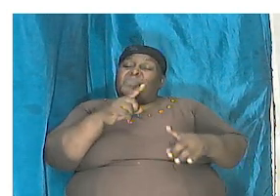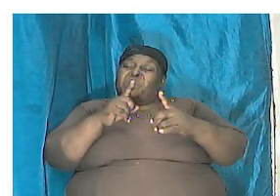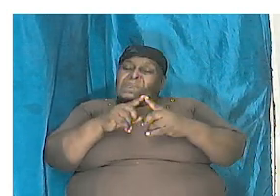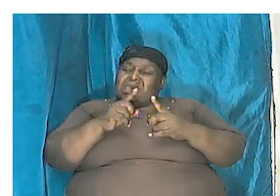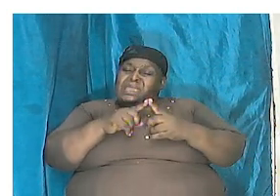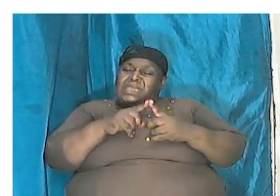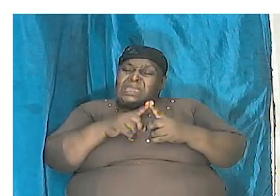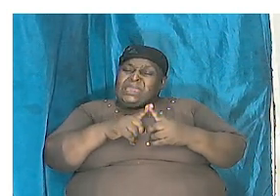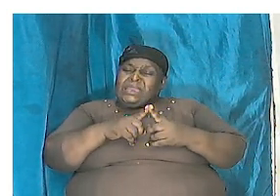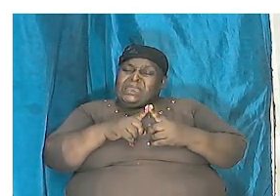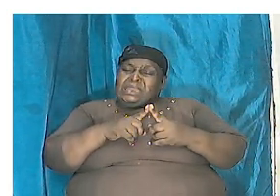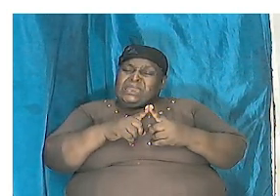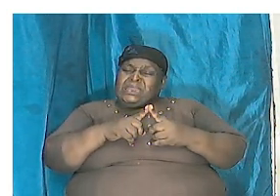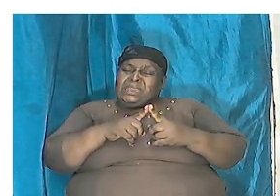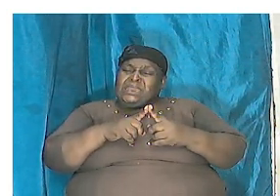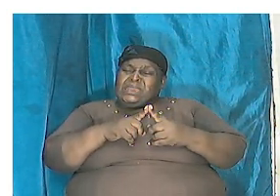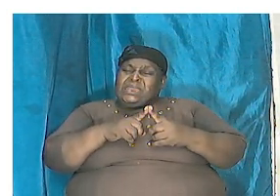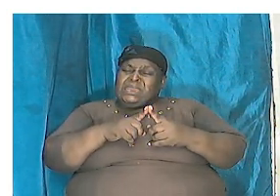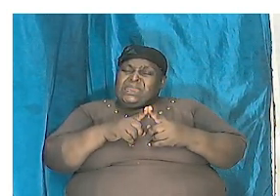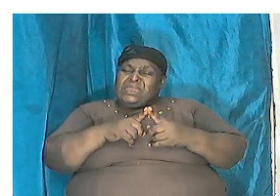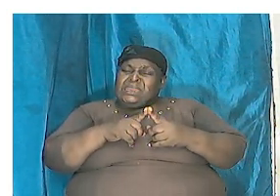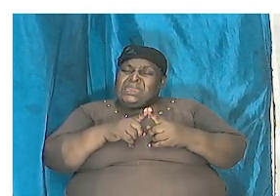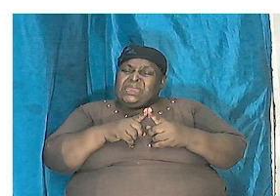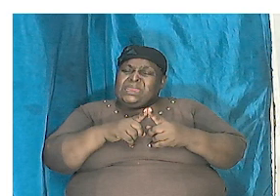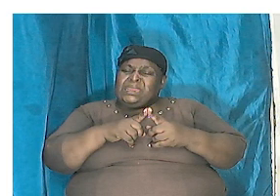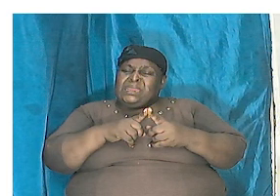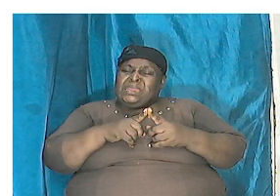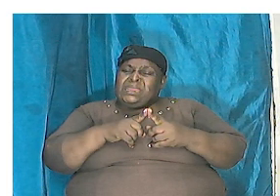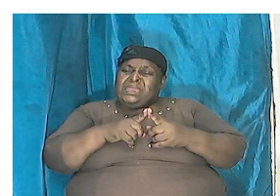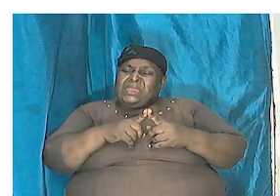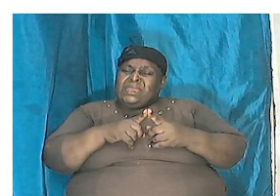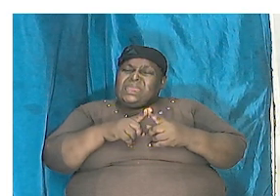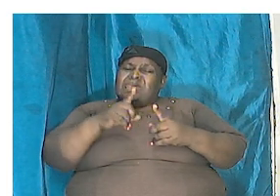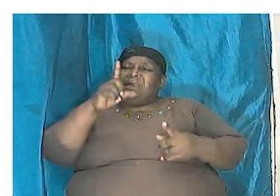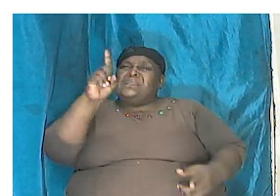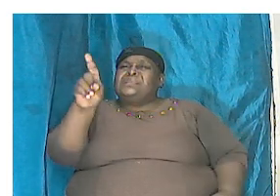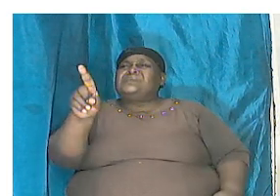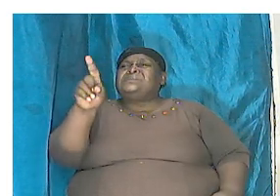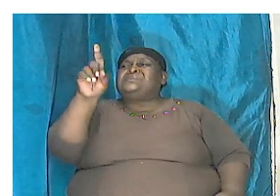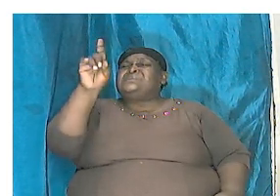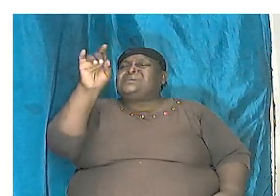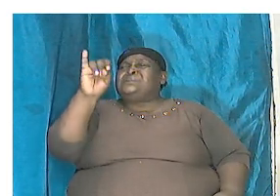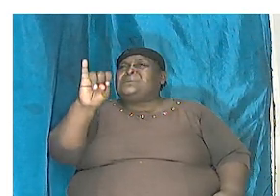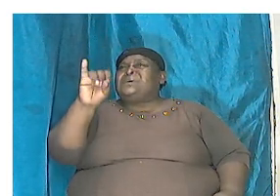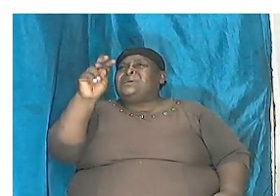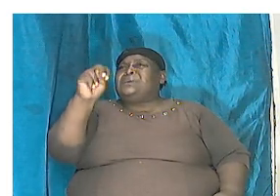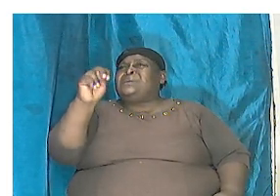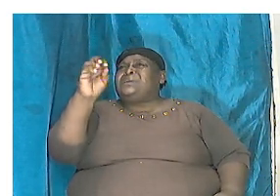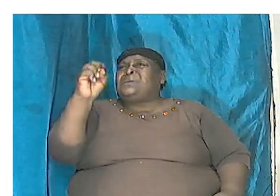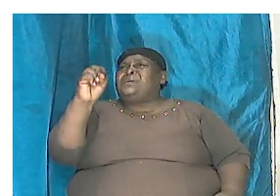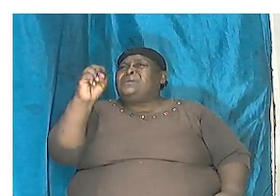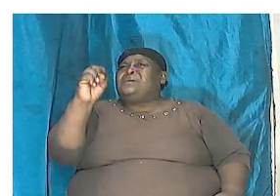the extinction after dinosaurs became extinct that